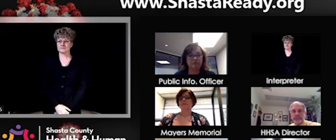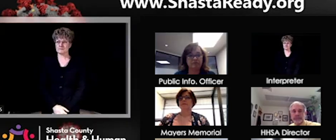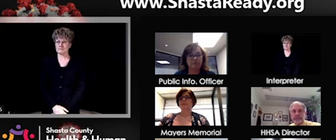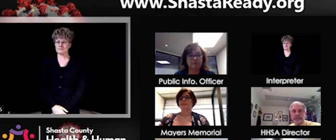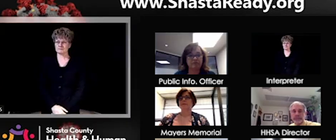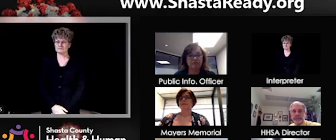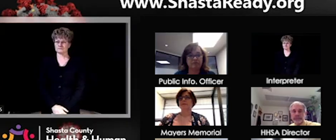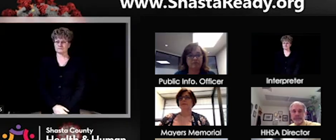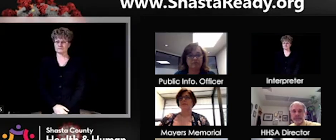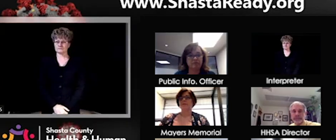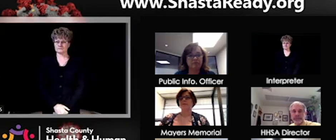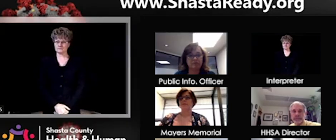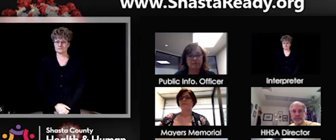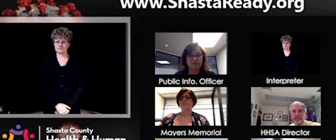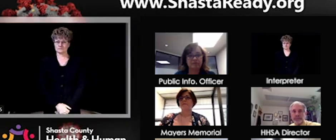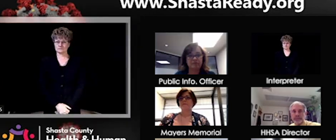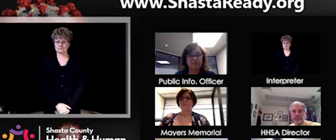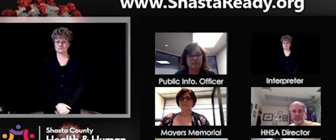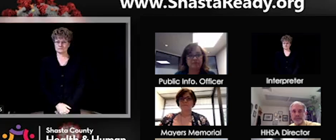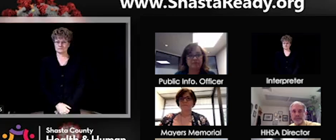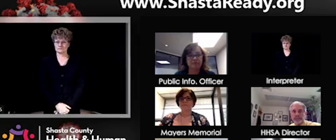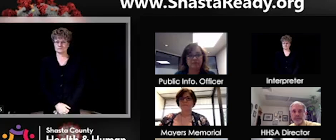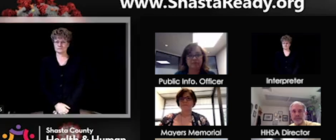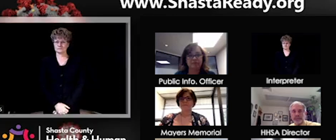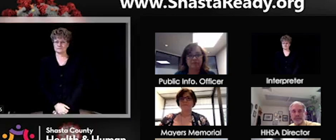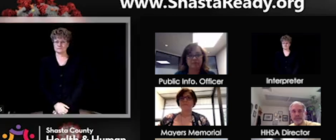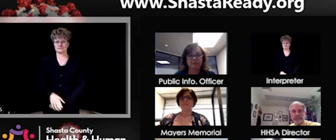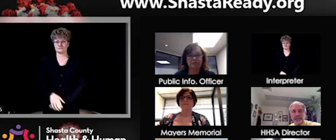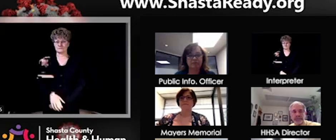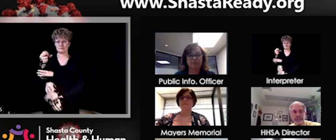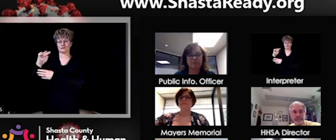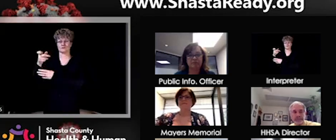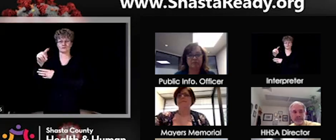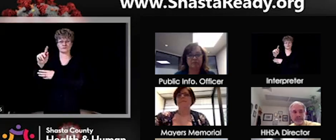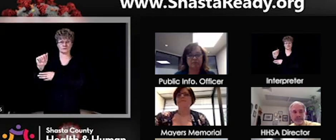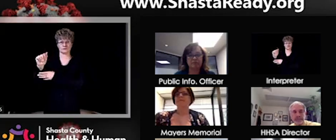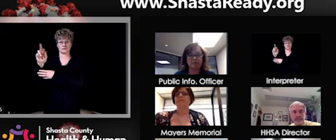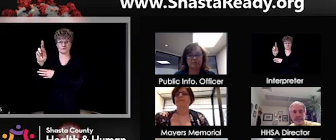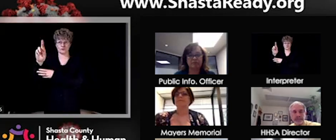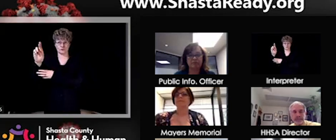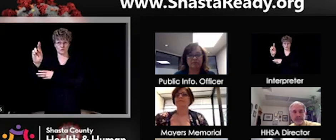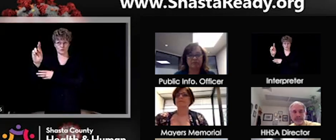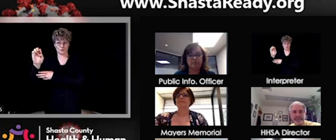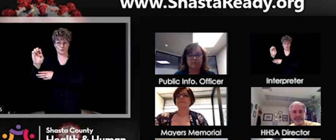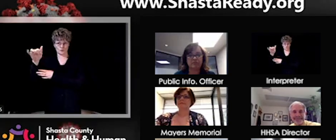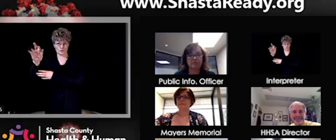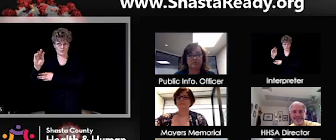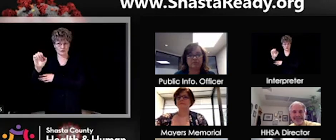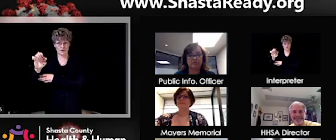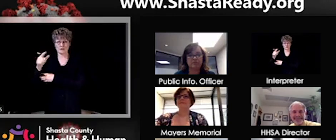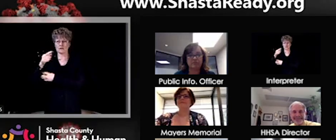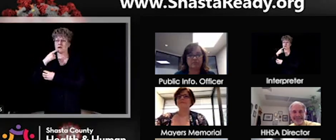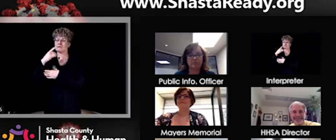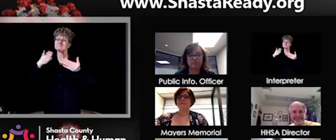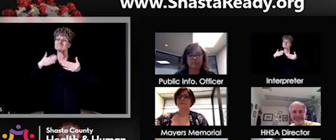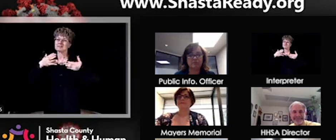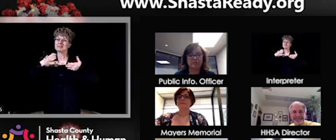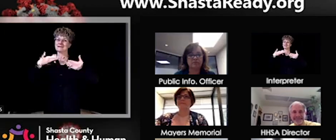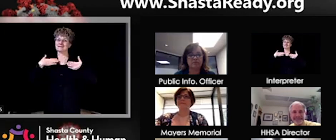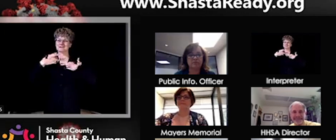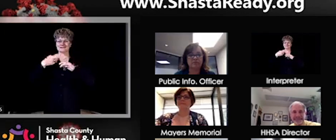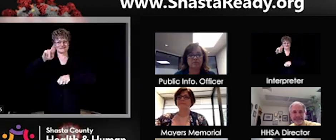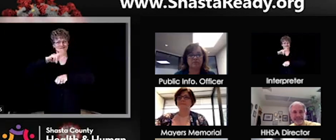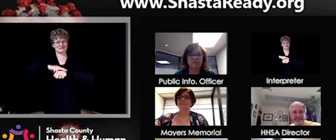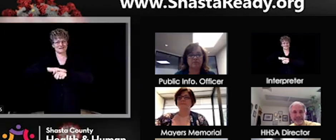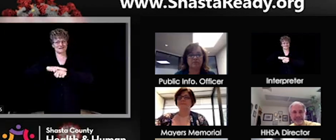Hey, guys. Actually, for Shasta Regional, we just wanted to wish everybody happy Hospital Week. National Hospital Week is this week,